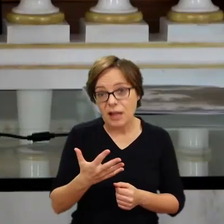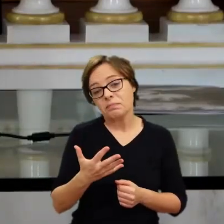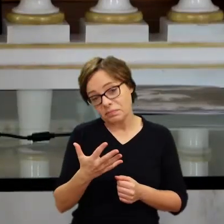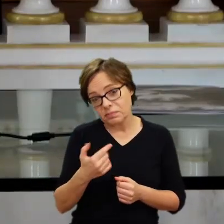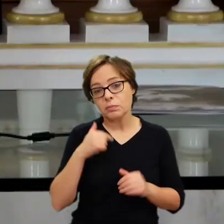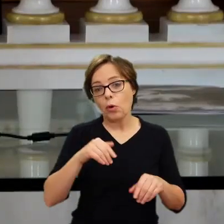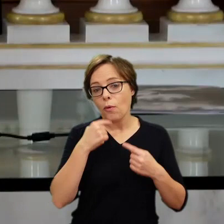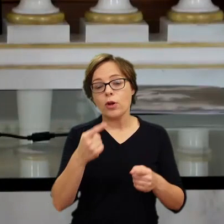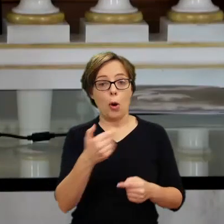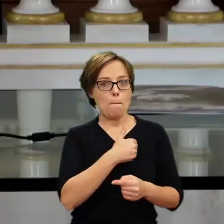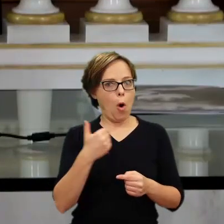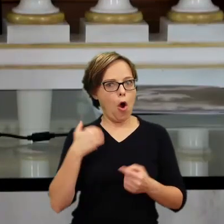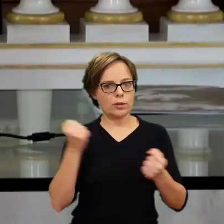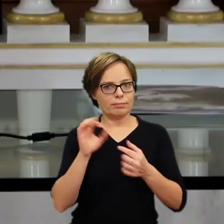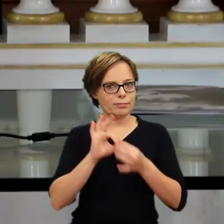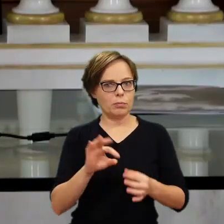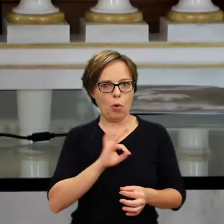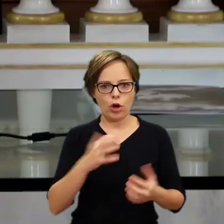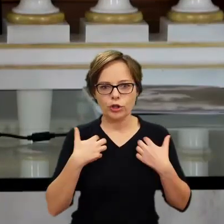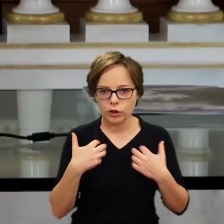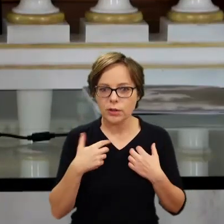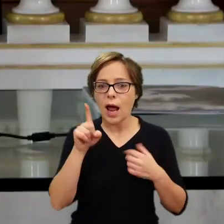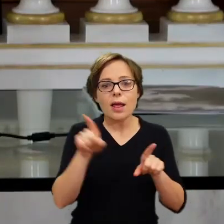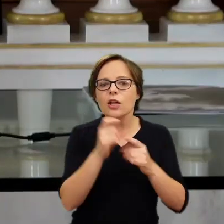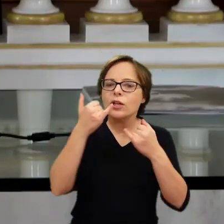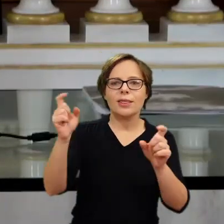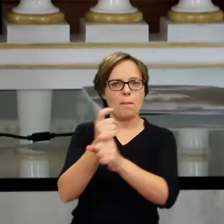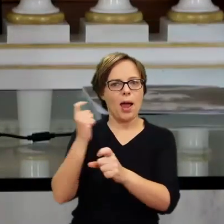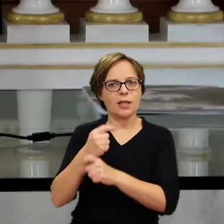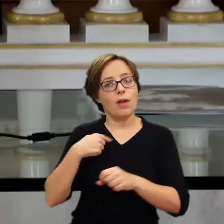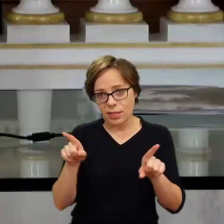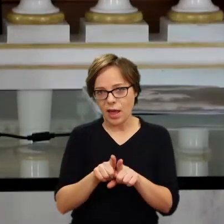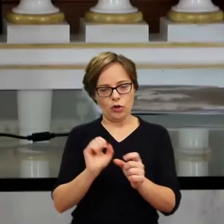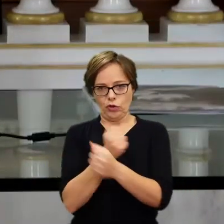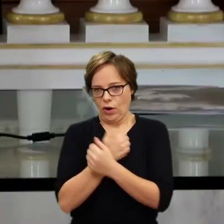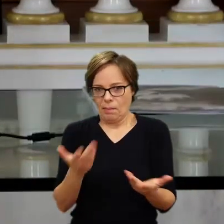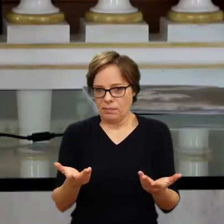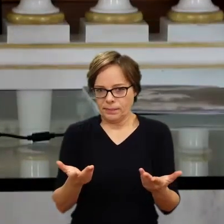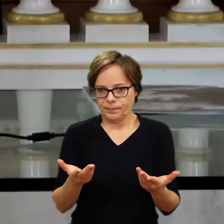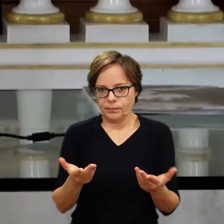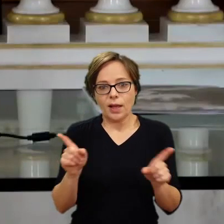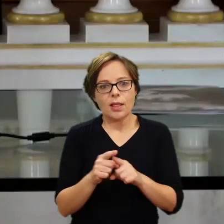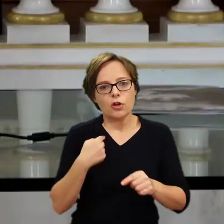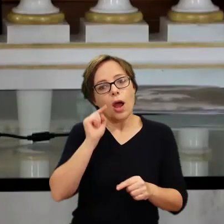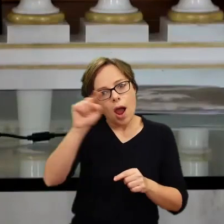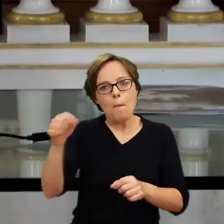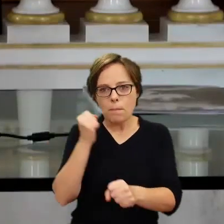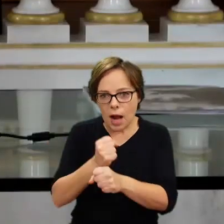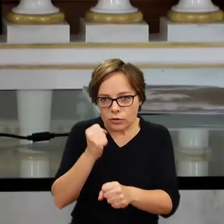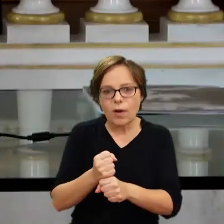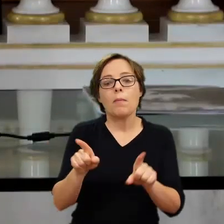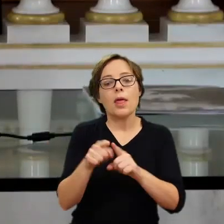has been a great part of my life. But there are many other countries that I also deeply love and have worked in and work with,